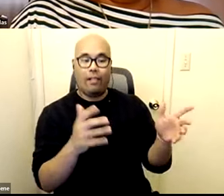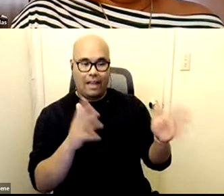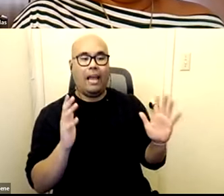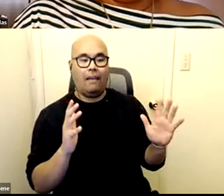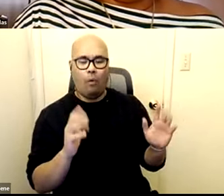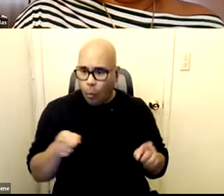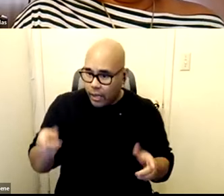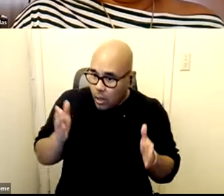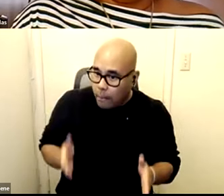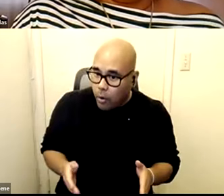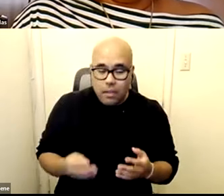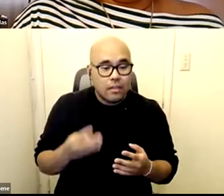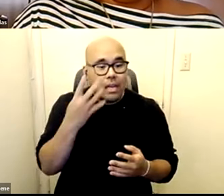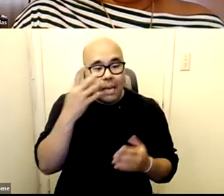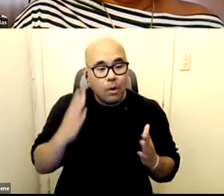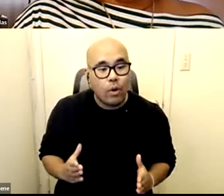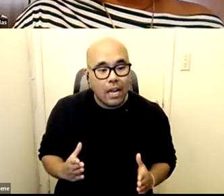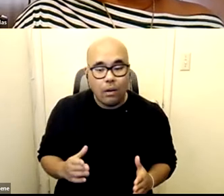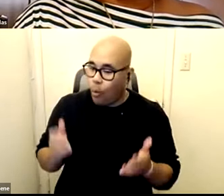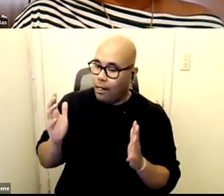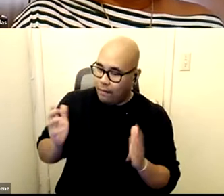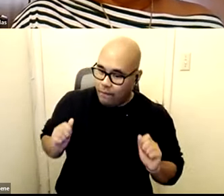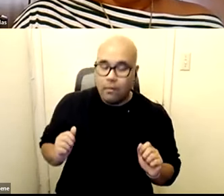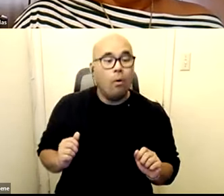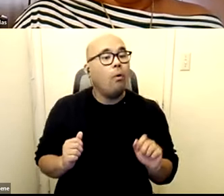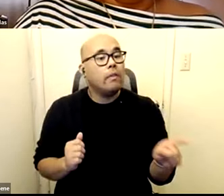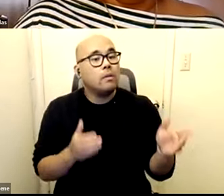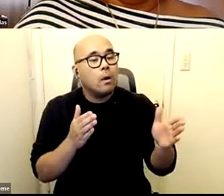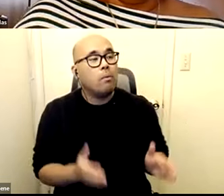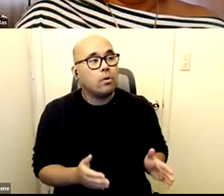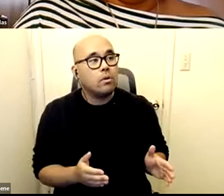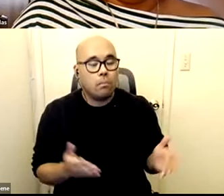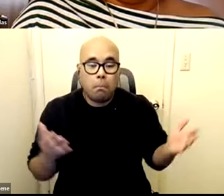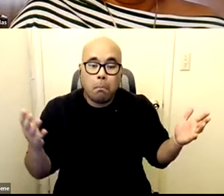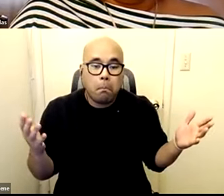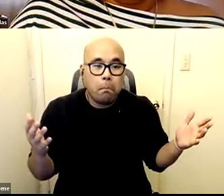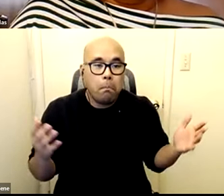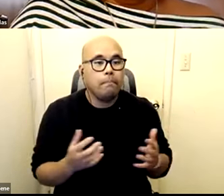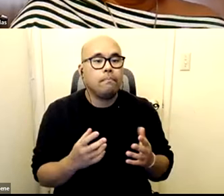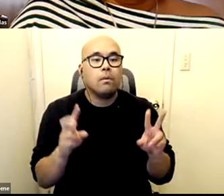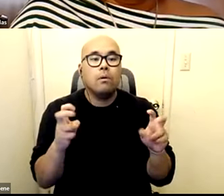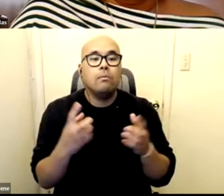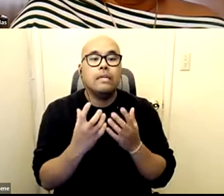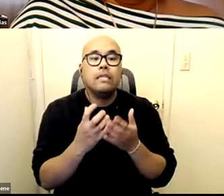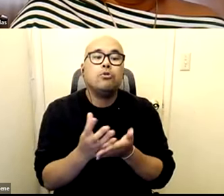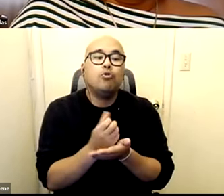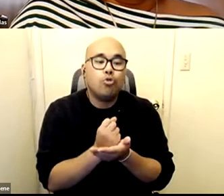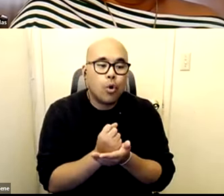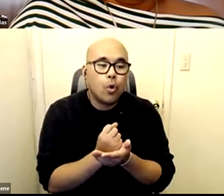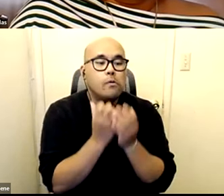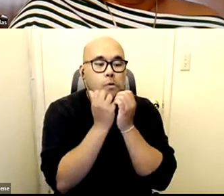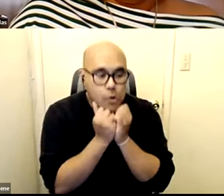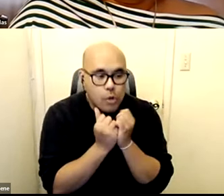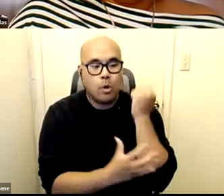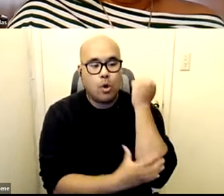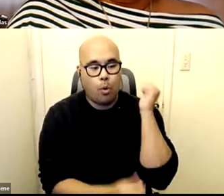or no this person is an immigrant so we got to leave them out or you know this person is a you know a deserving poor person but this person over